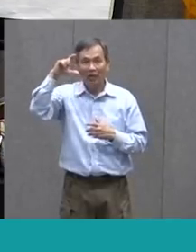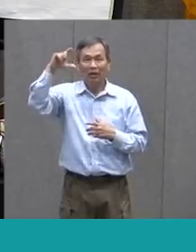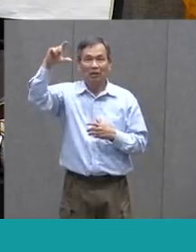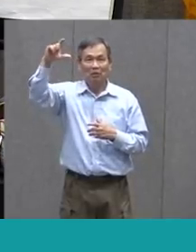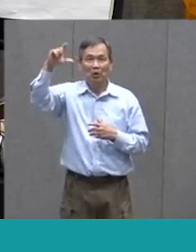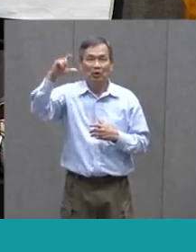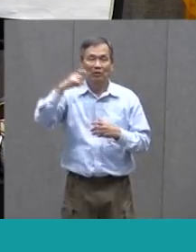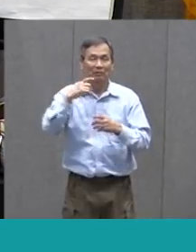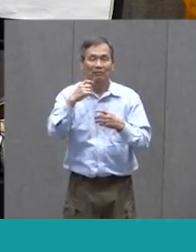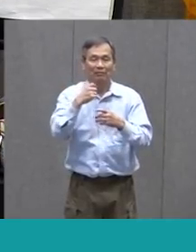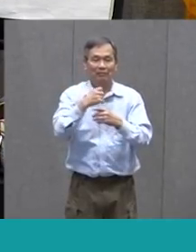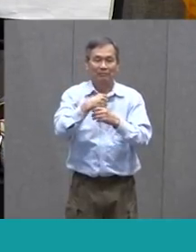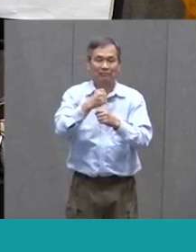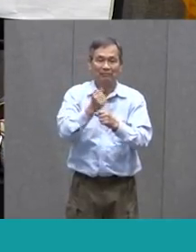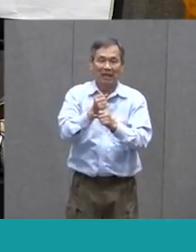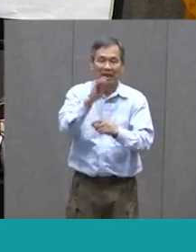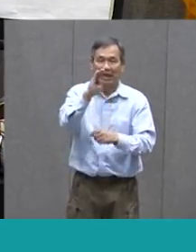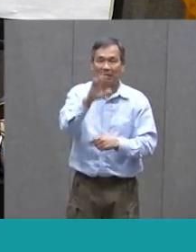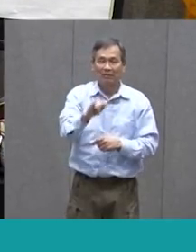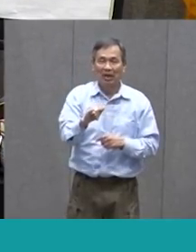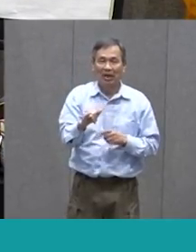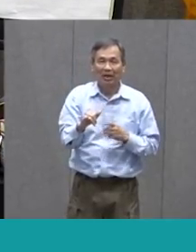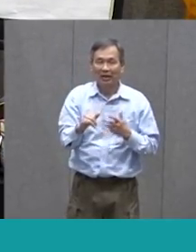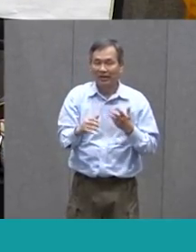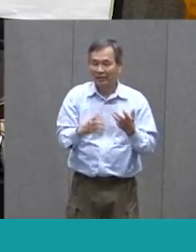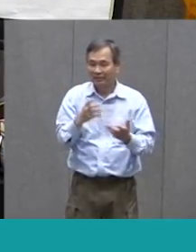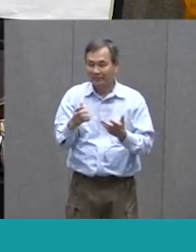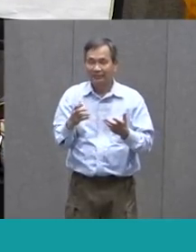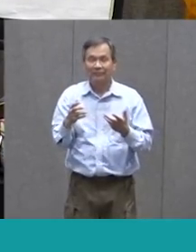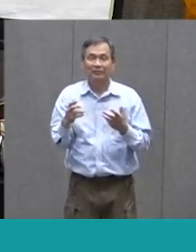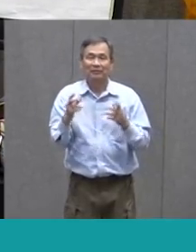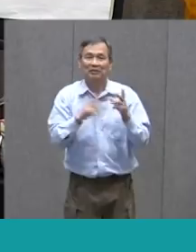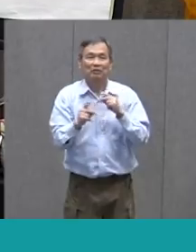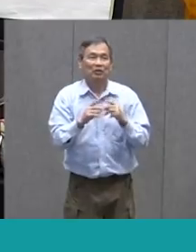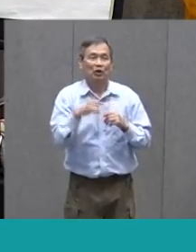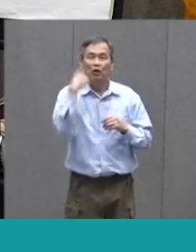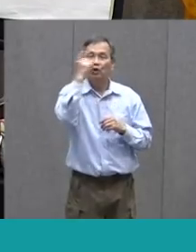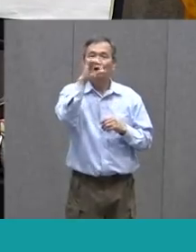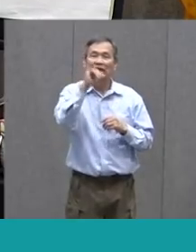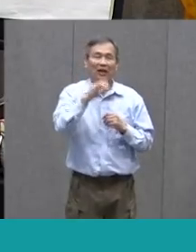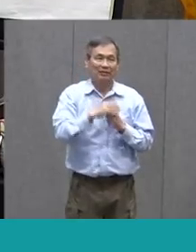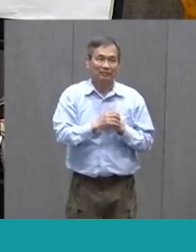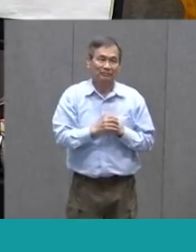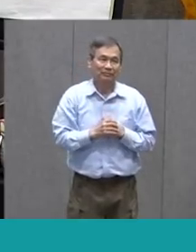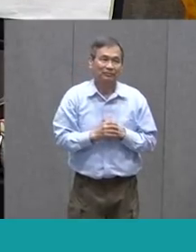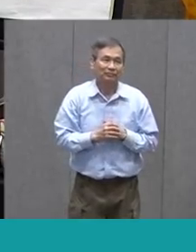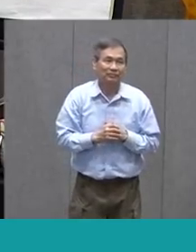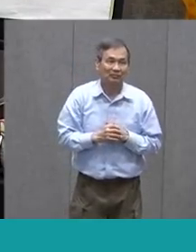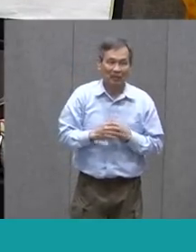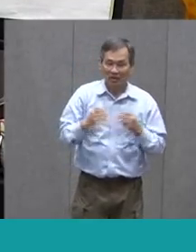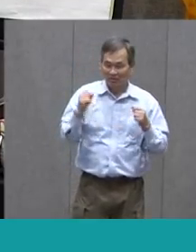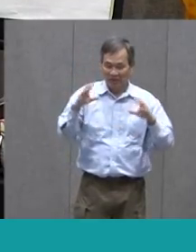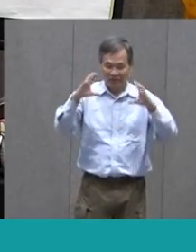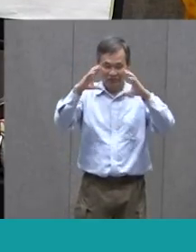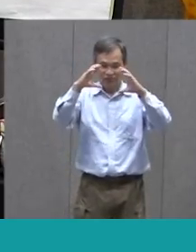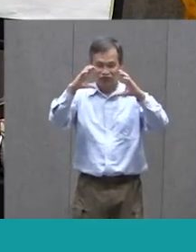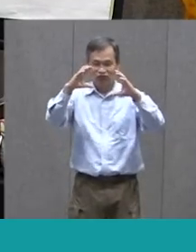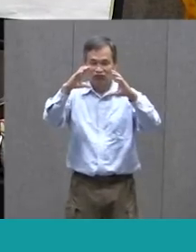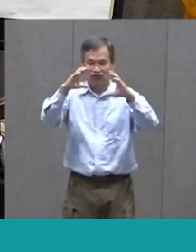That Has Looks A Little Bit Like That And It Has All Kinds Of